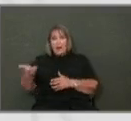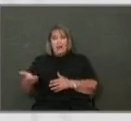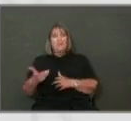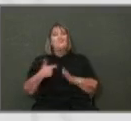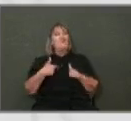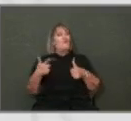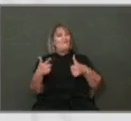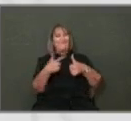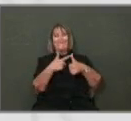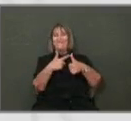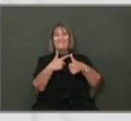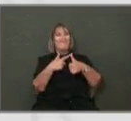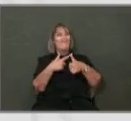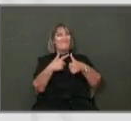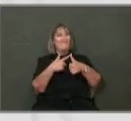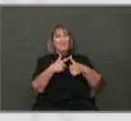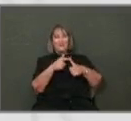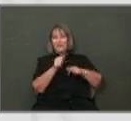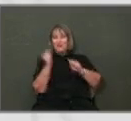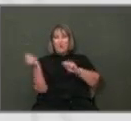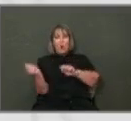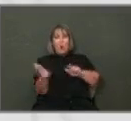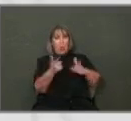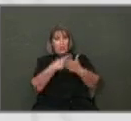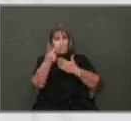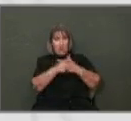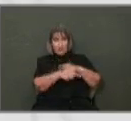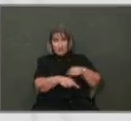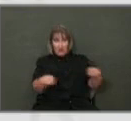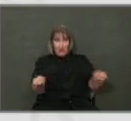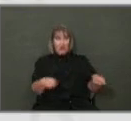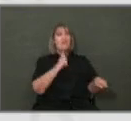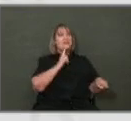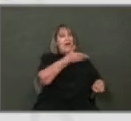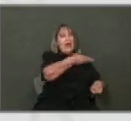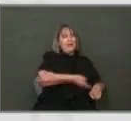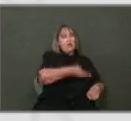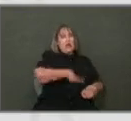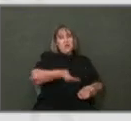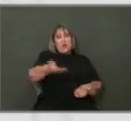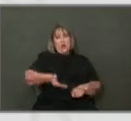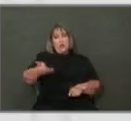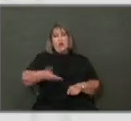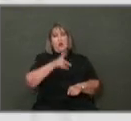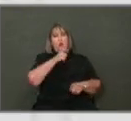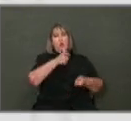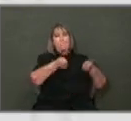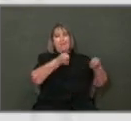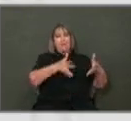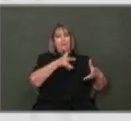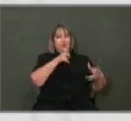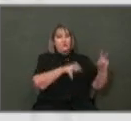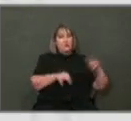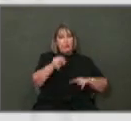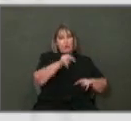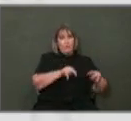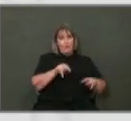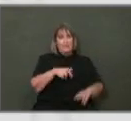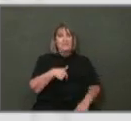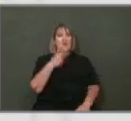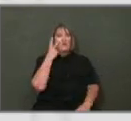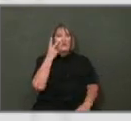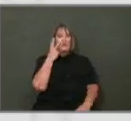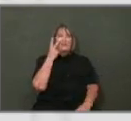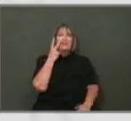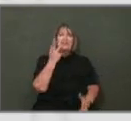so that we can start the design and architect services on all 183 projects. So that's why you see those